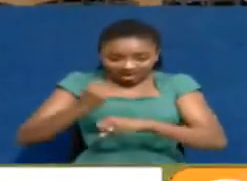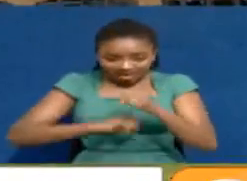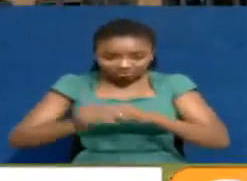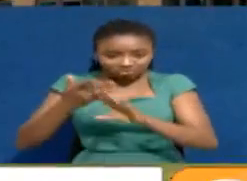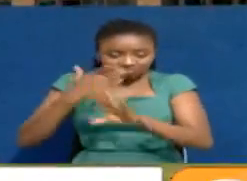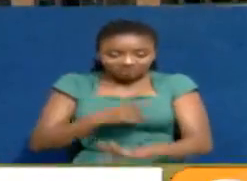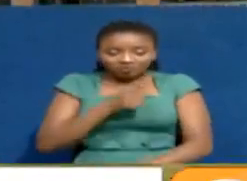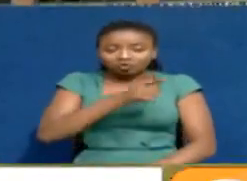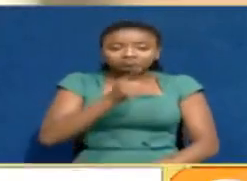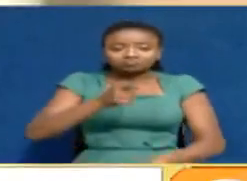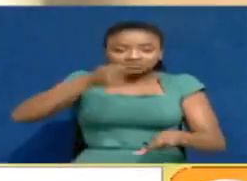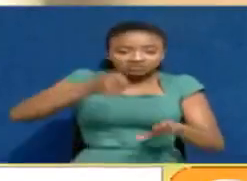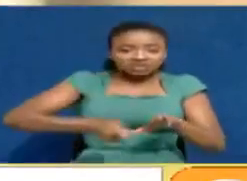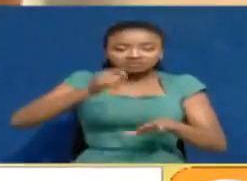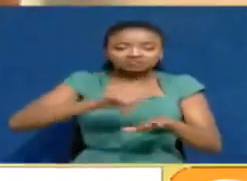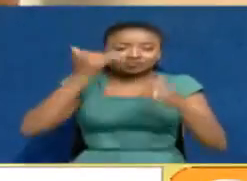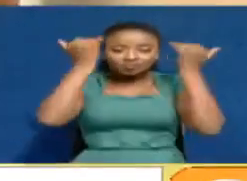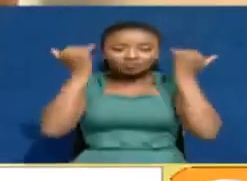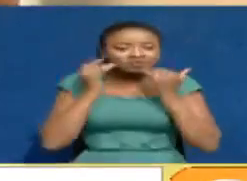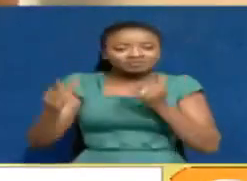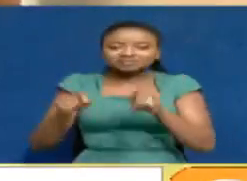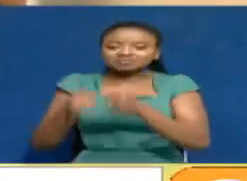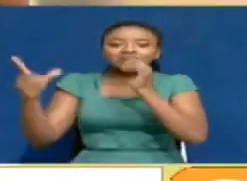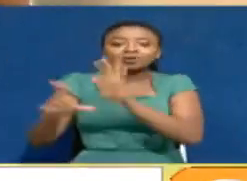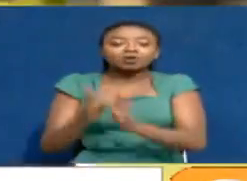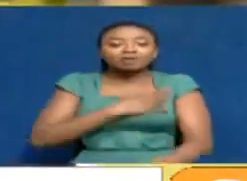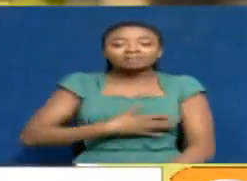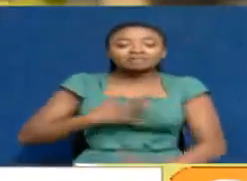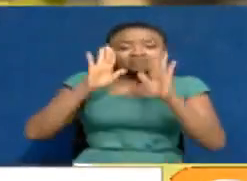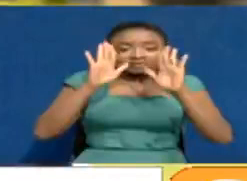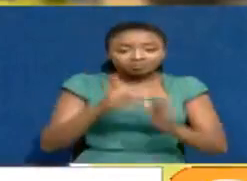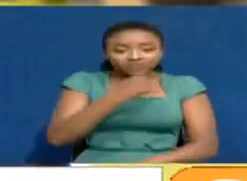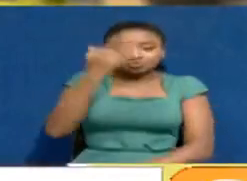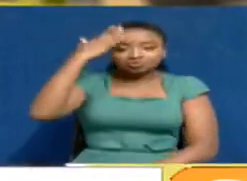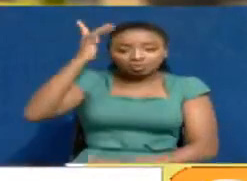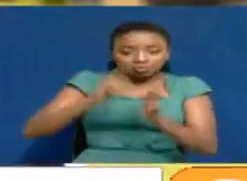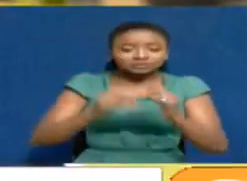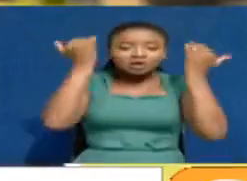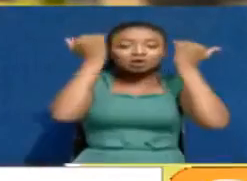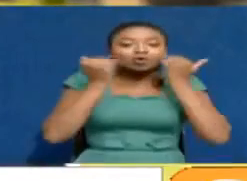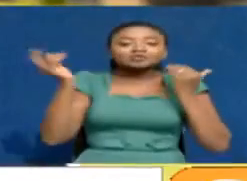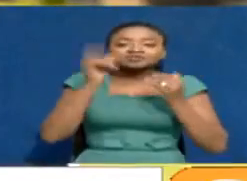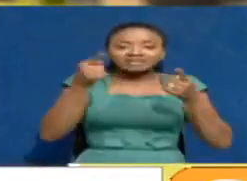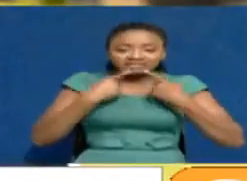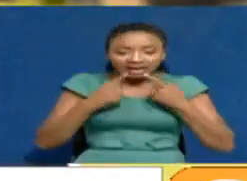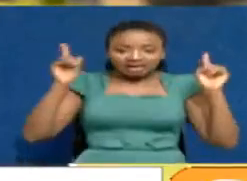case is illegal and not binding. Let it be known, the court has pronounced itself,